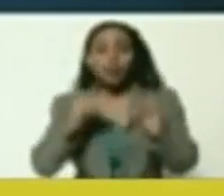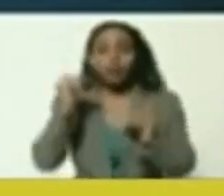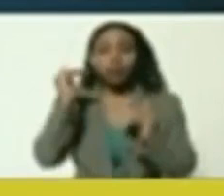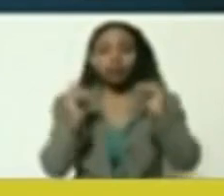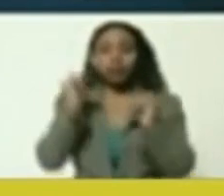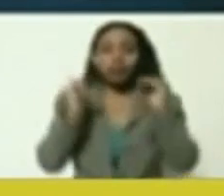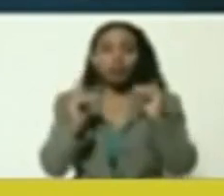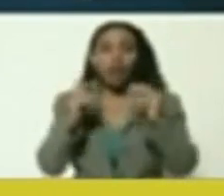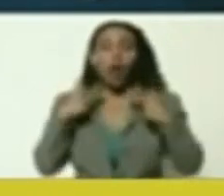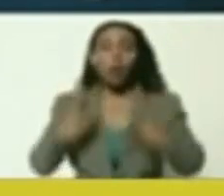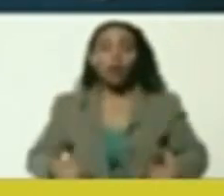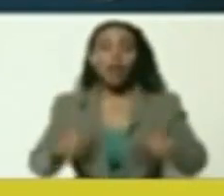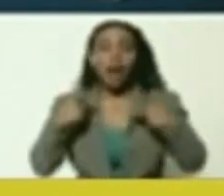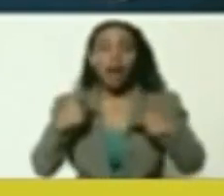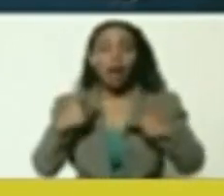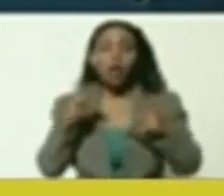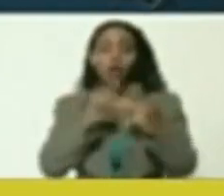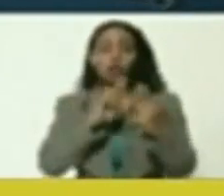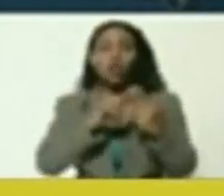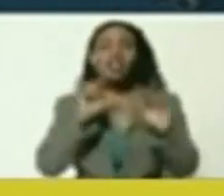in its different schemes,